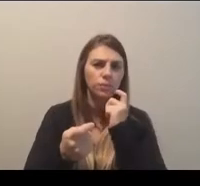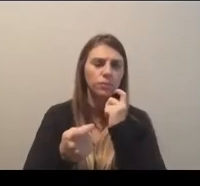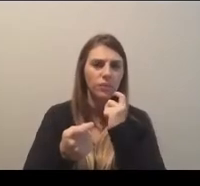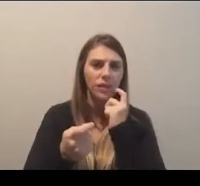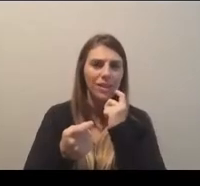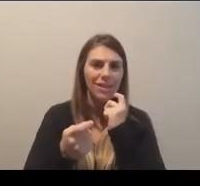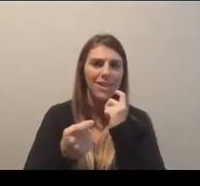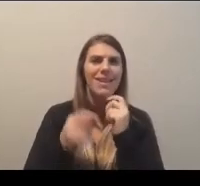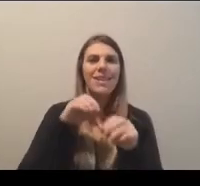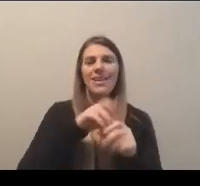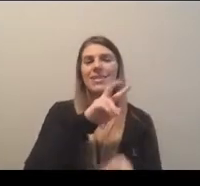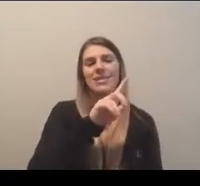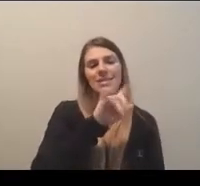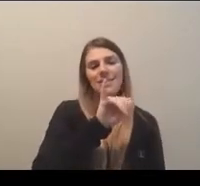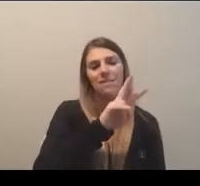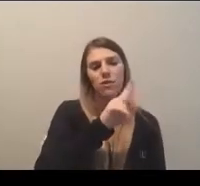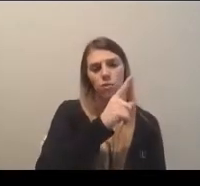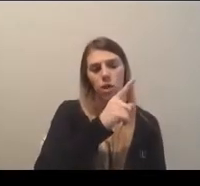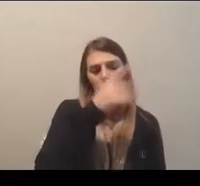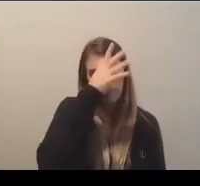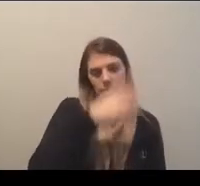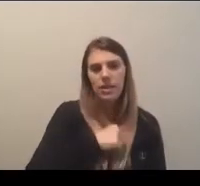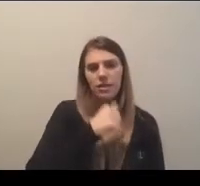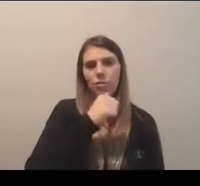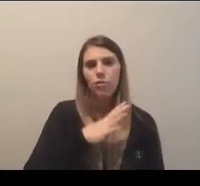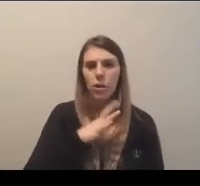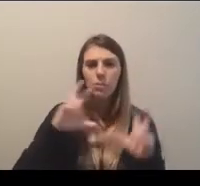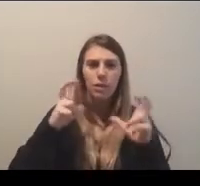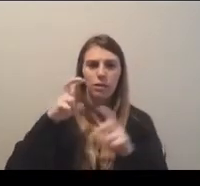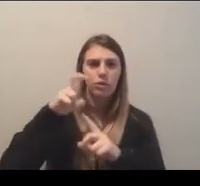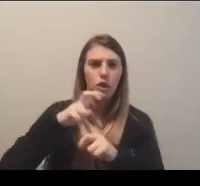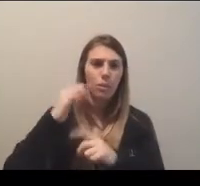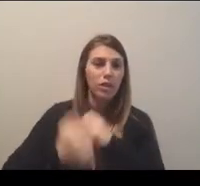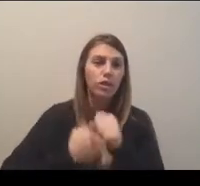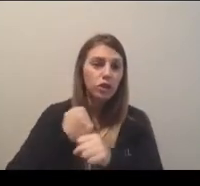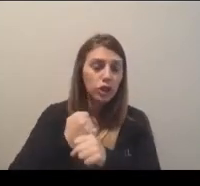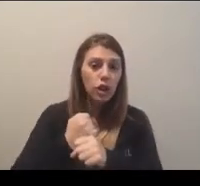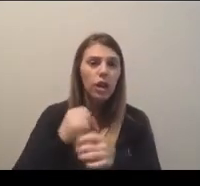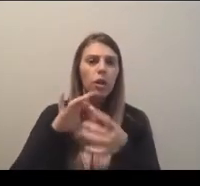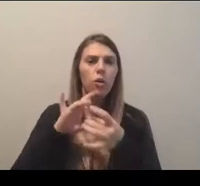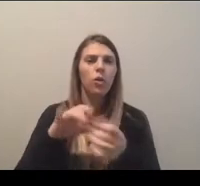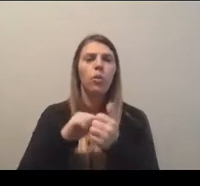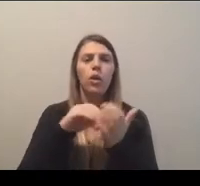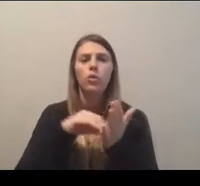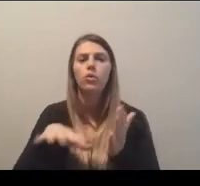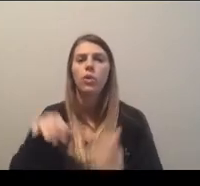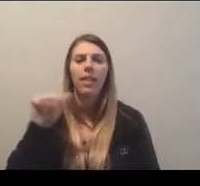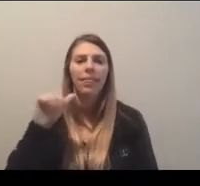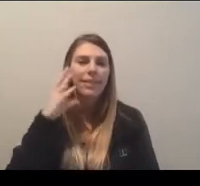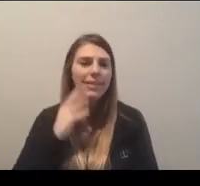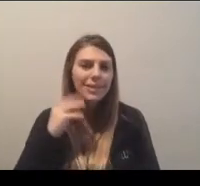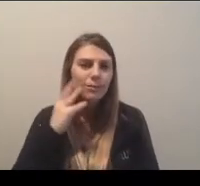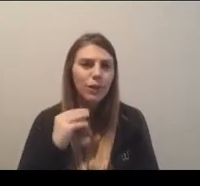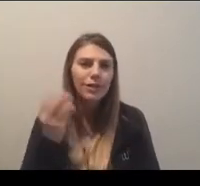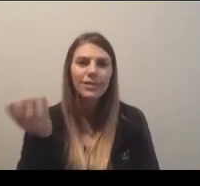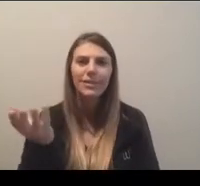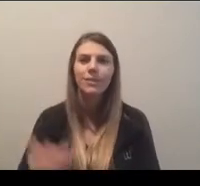our Division I Men's and Women's Basketball Championships this year, particularly in areas of student-athlete experience. Thank you.